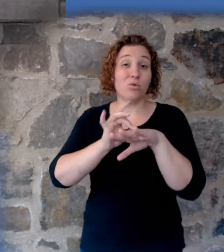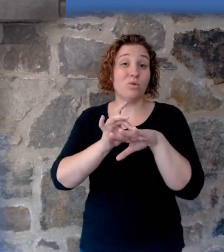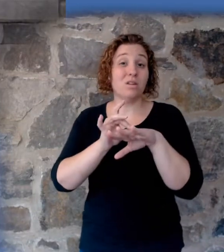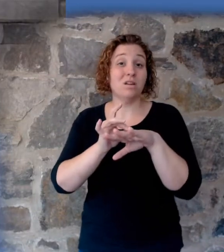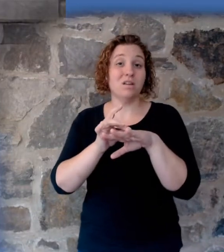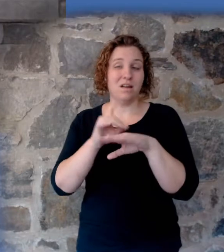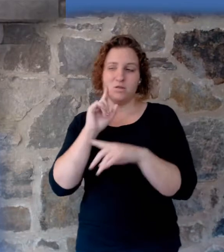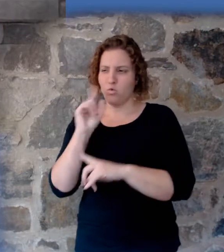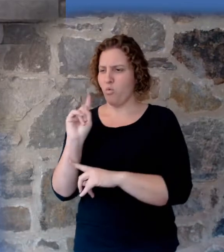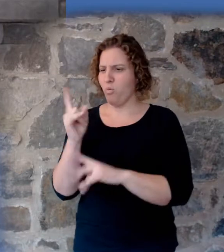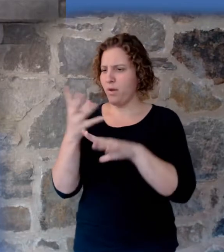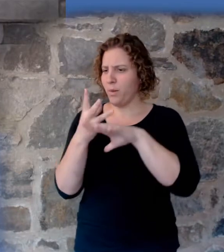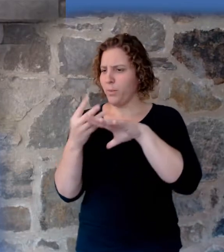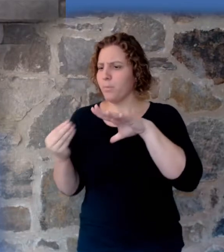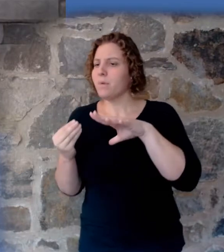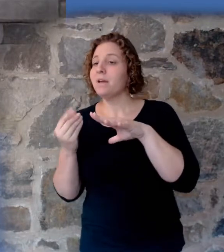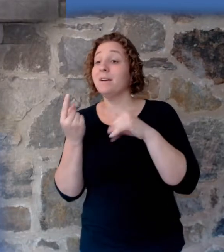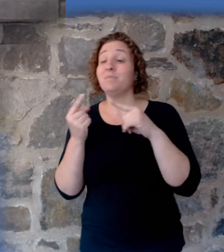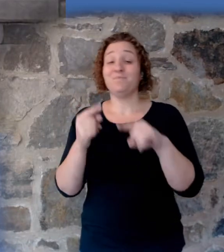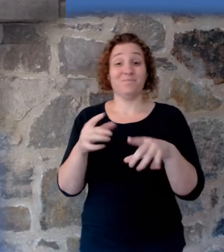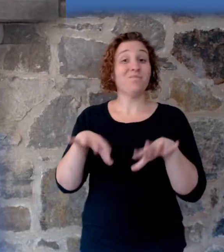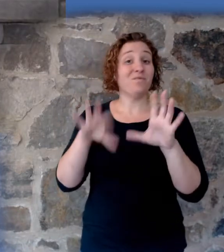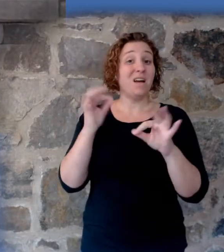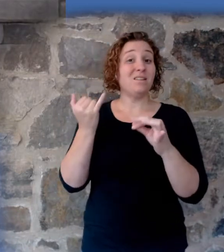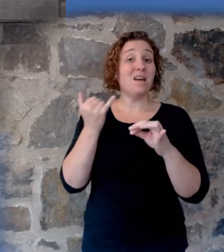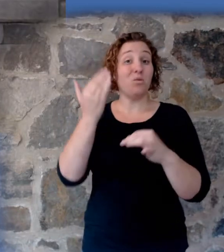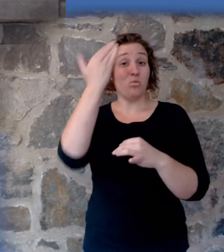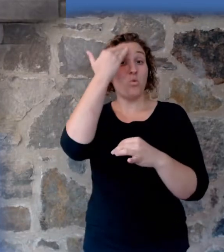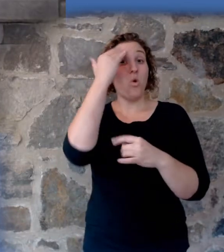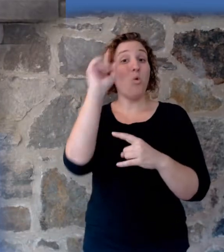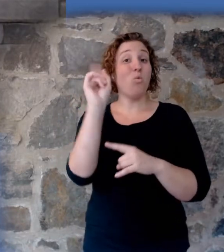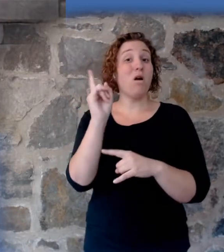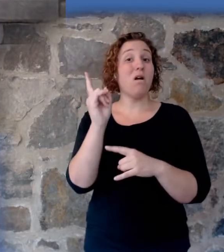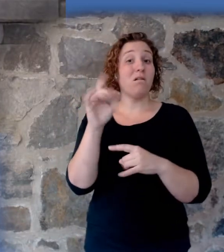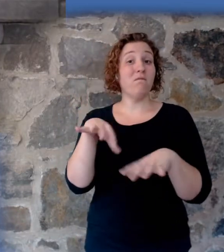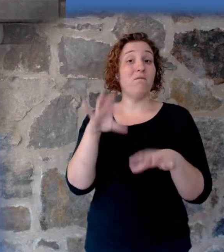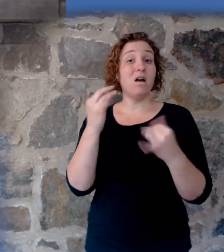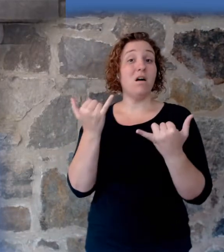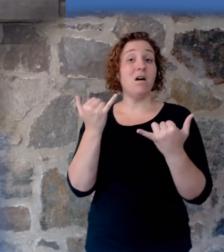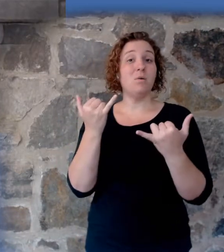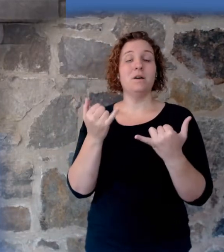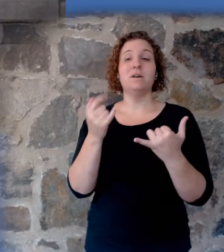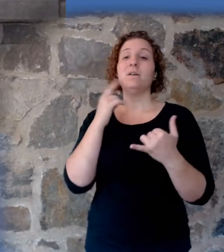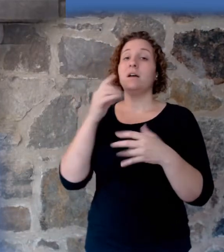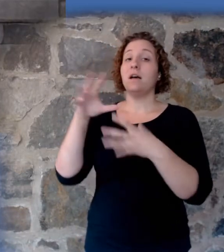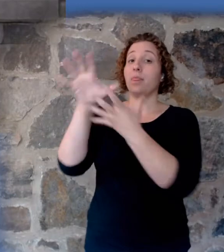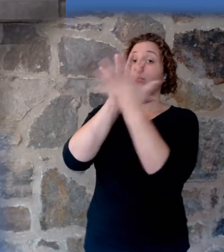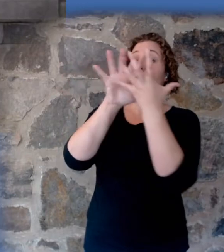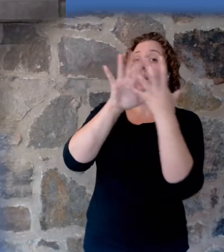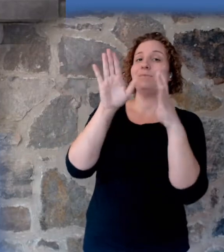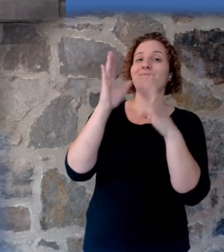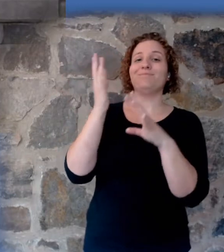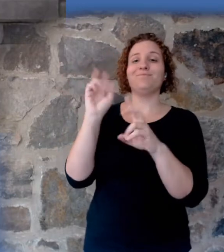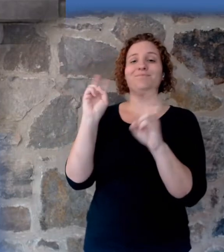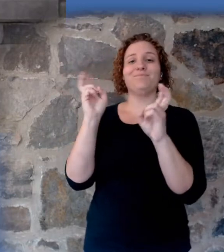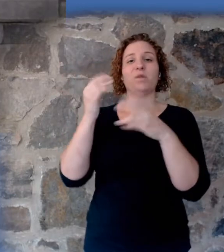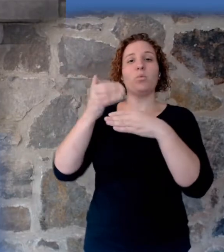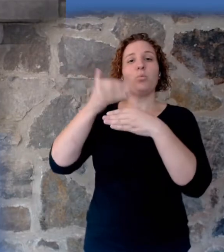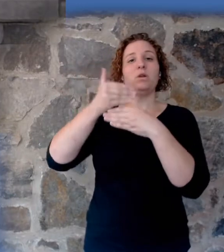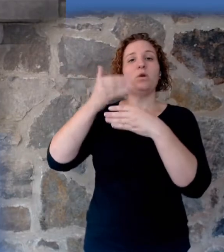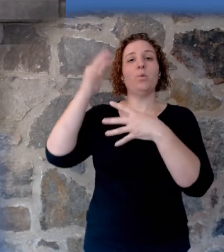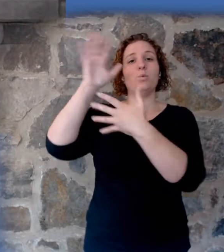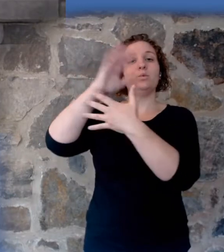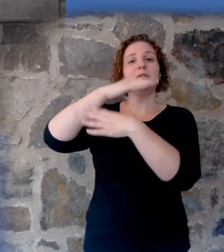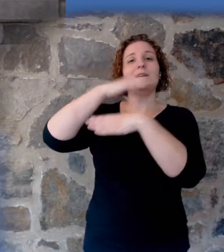That's new since the last time we went through. We know where it is now. The windows of heaven were opened, rain also coming down. The rain was